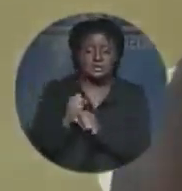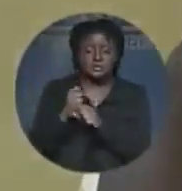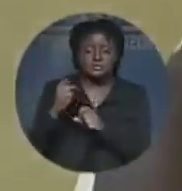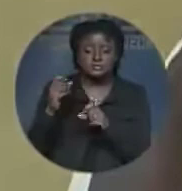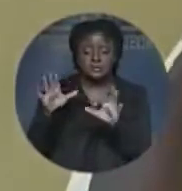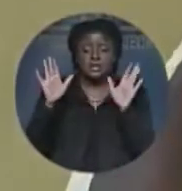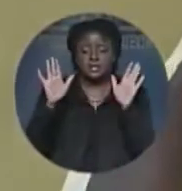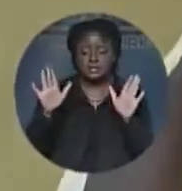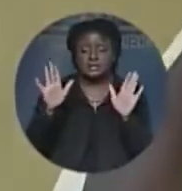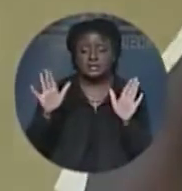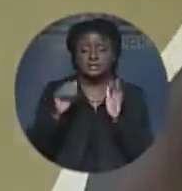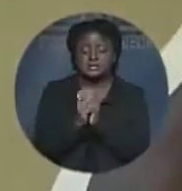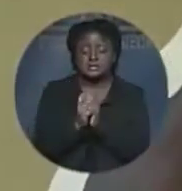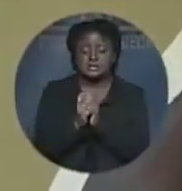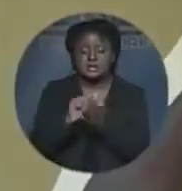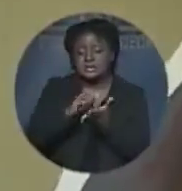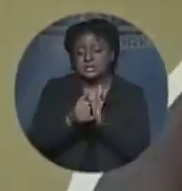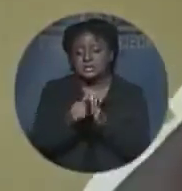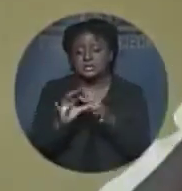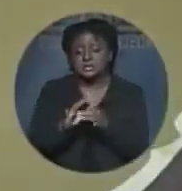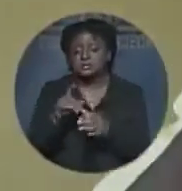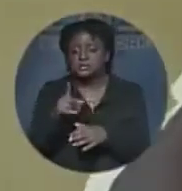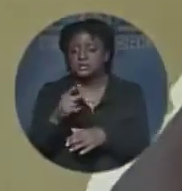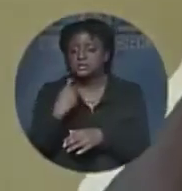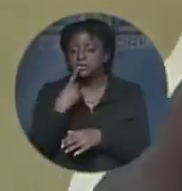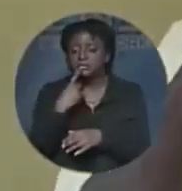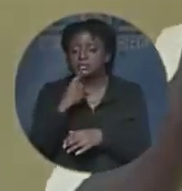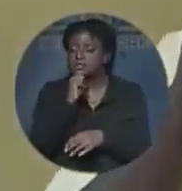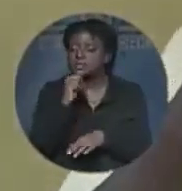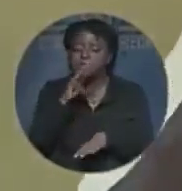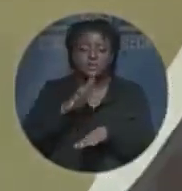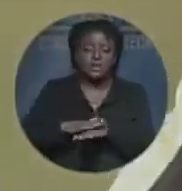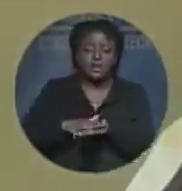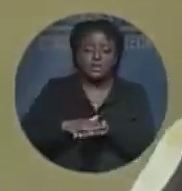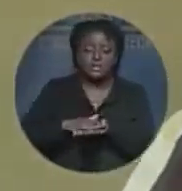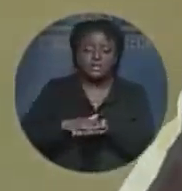And those of you who did not make the honor roll this time.